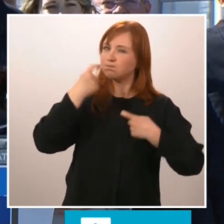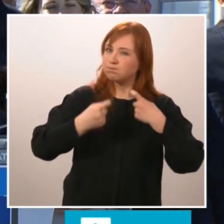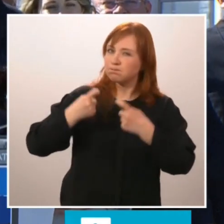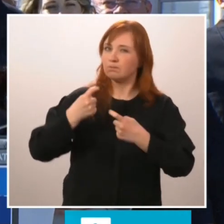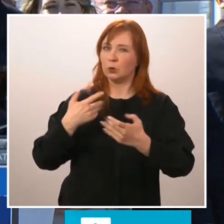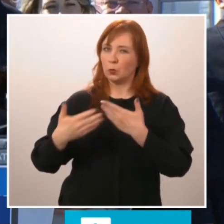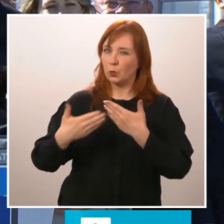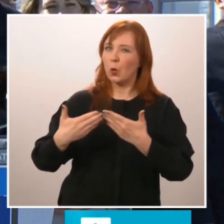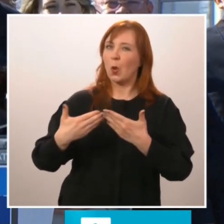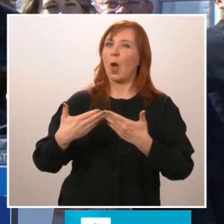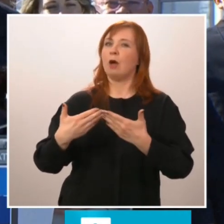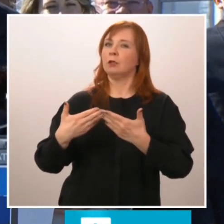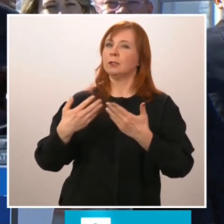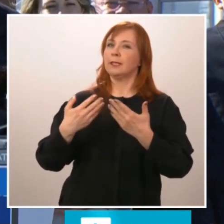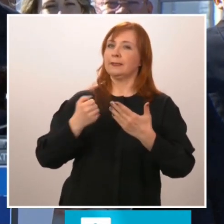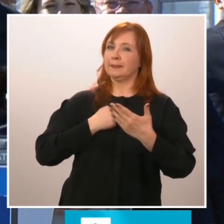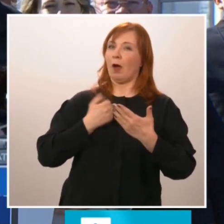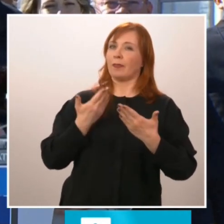this day possible.